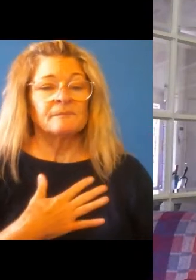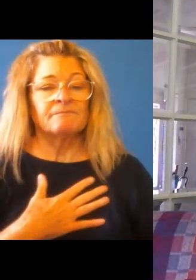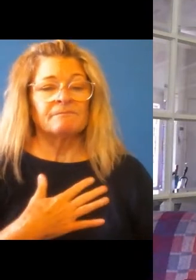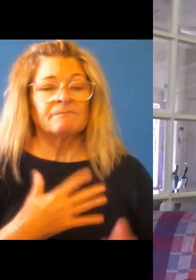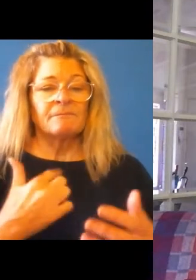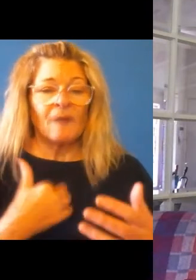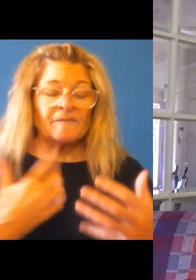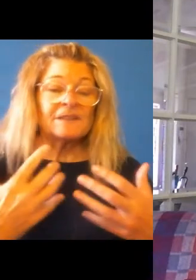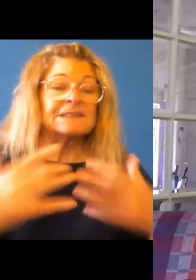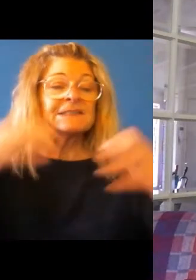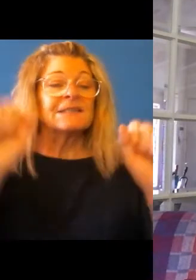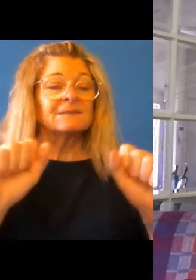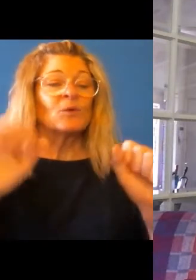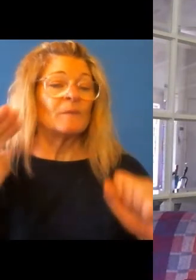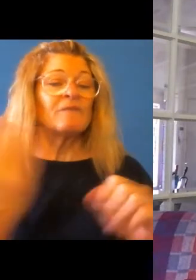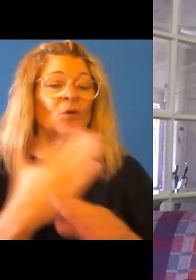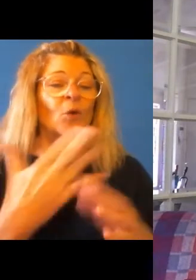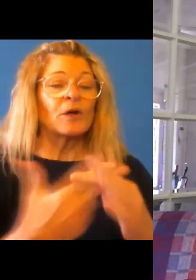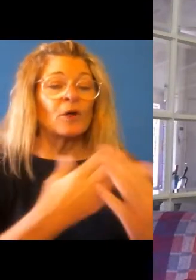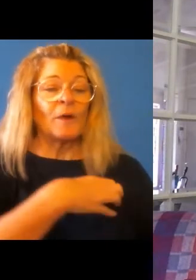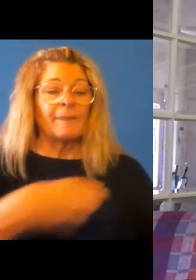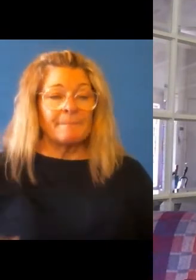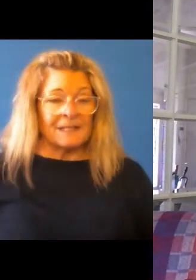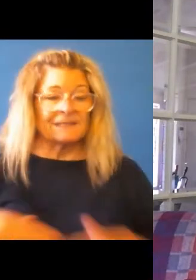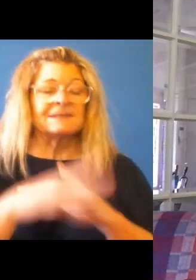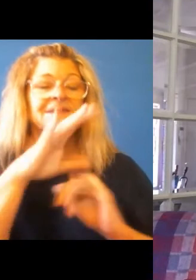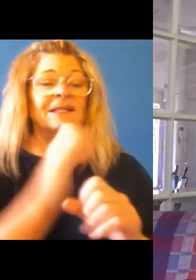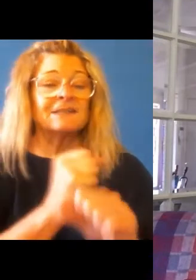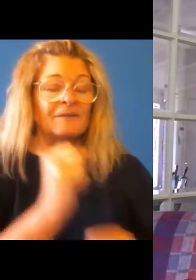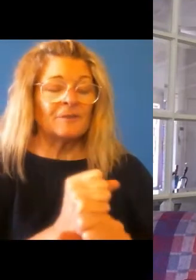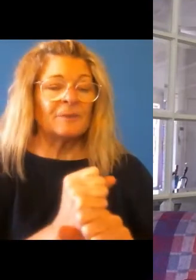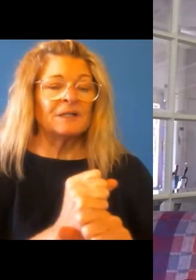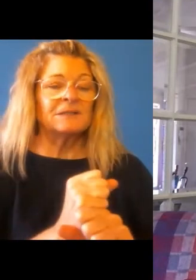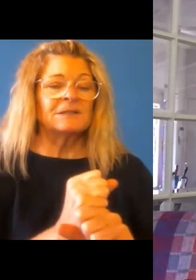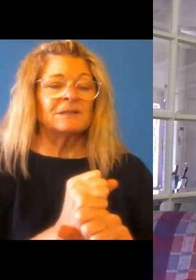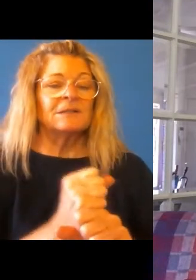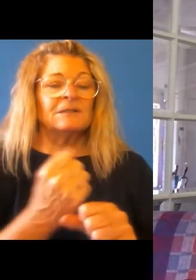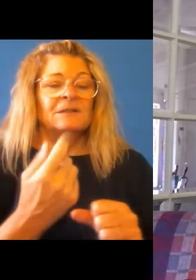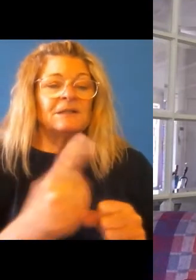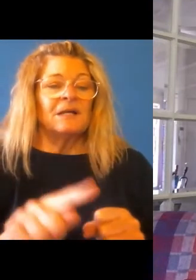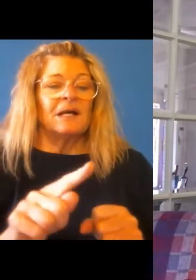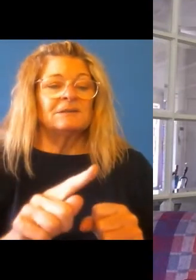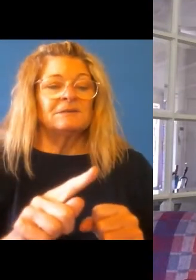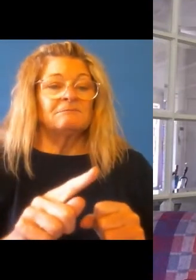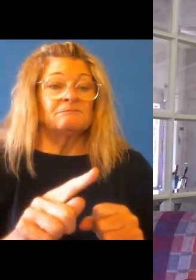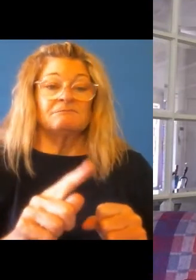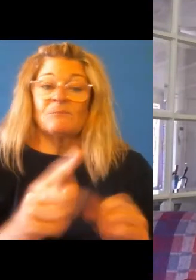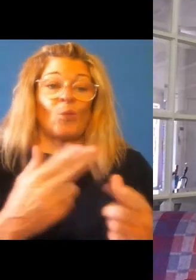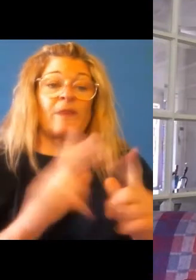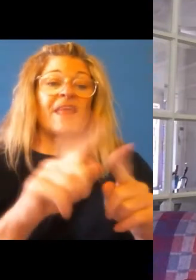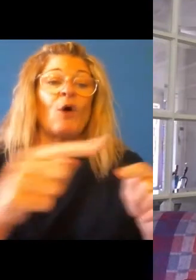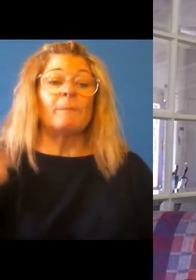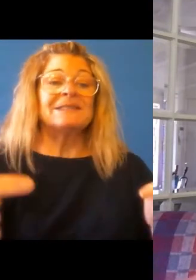in, in working with ministers and, uh, and, and, and opposition. Um, uh, I,